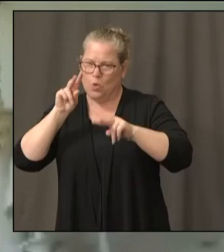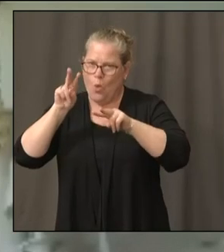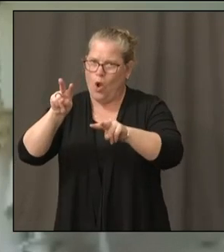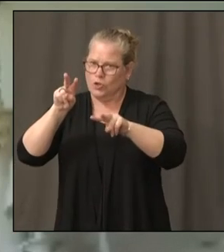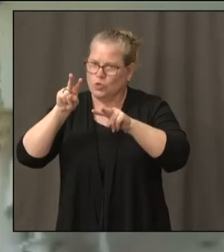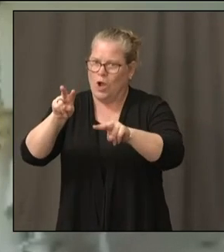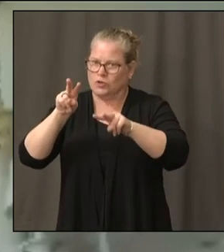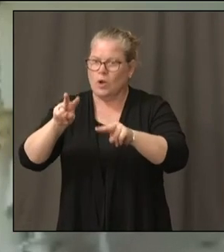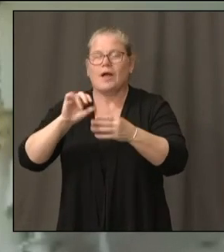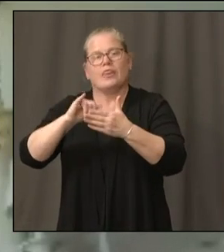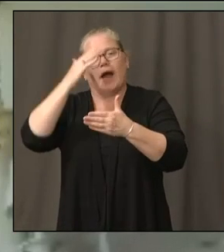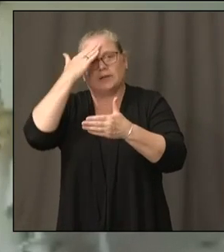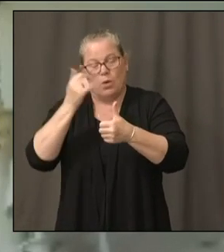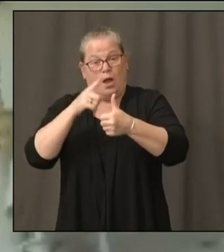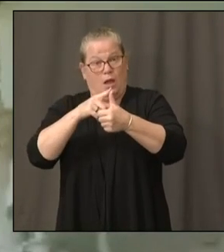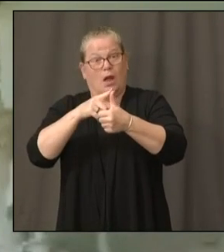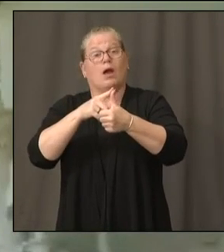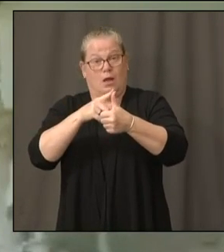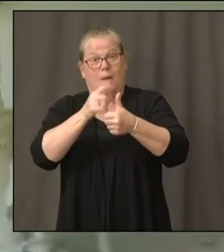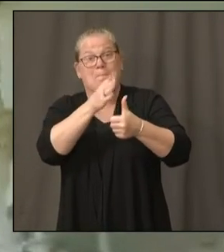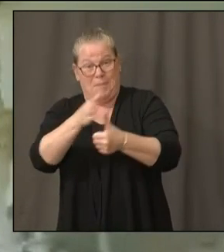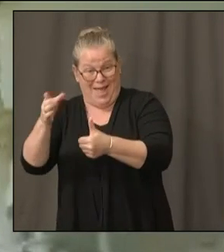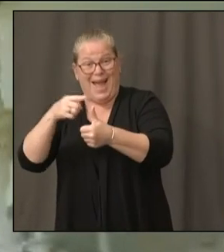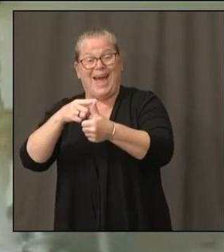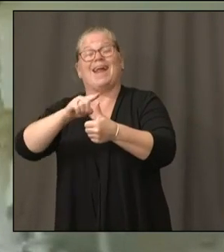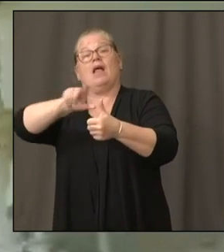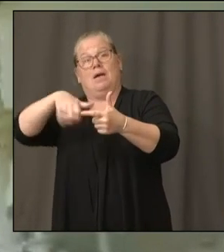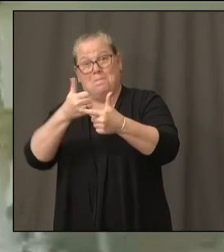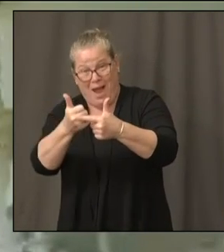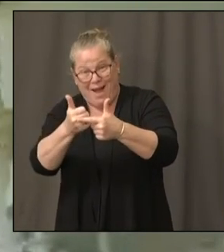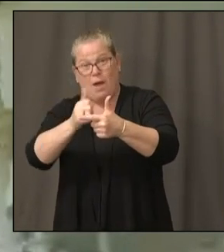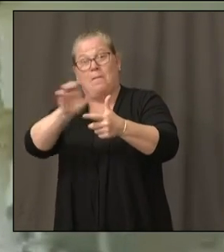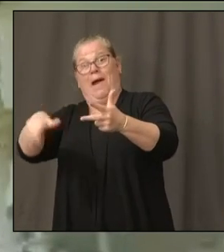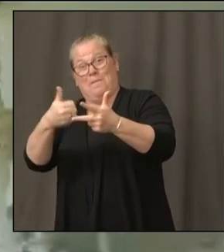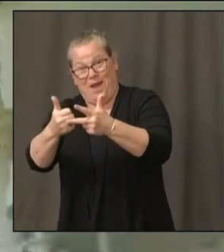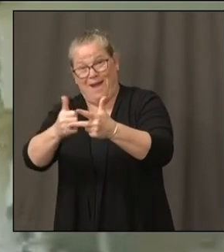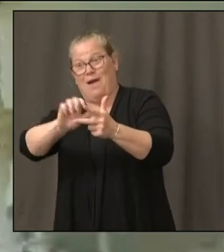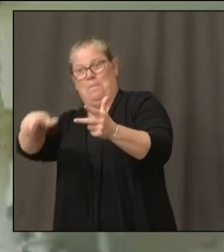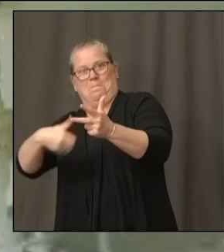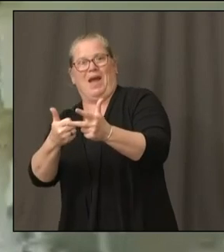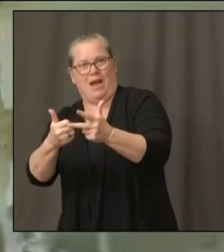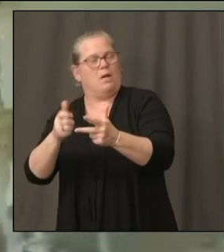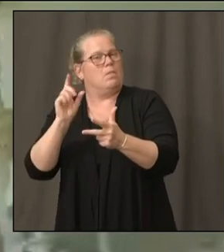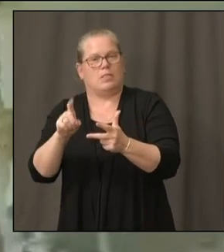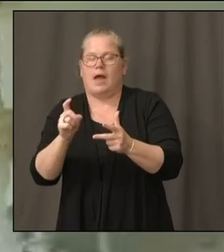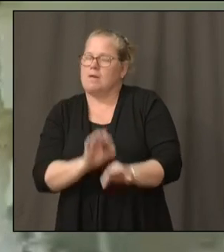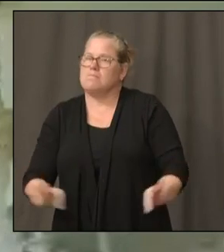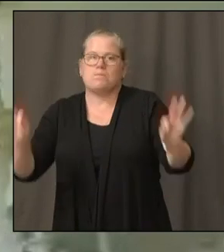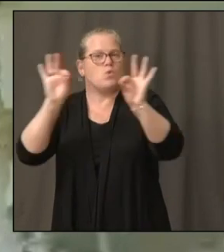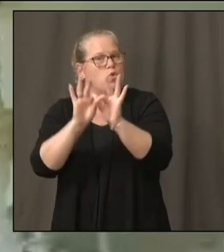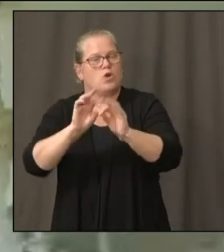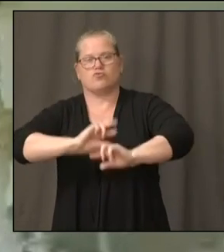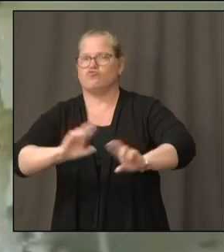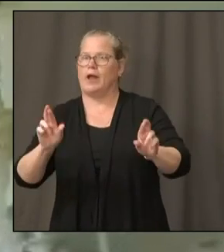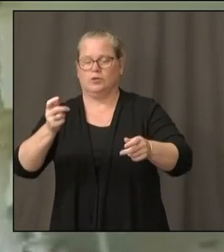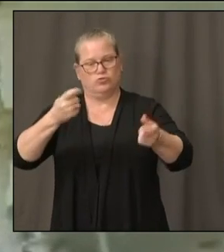as wonderful as it can be for our children. And the objective is